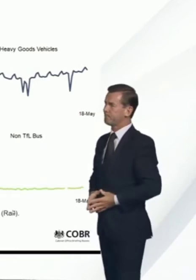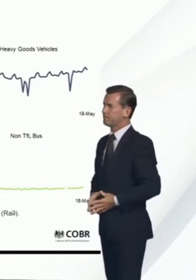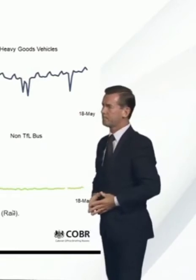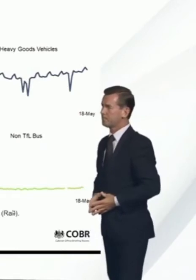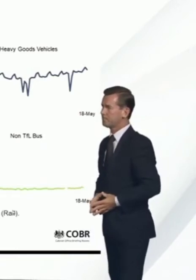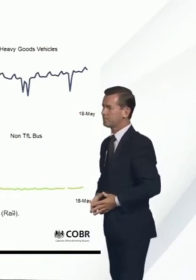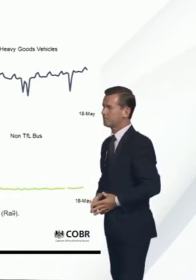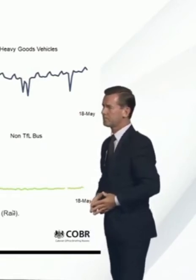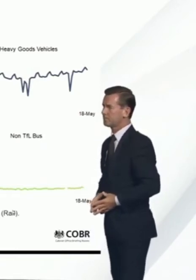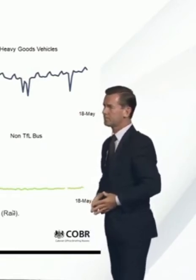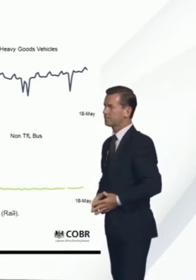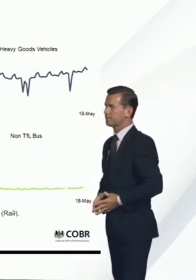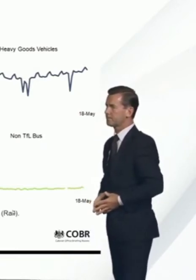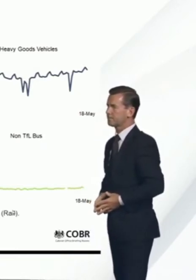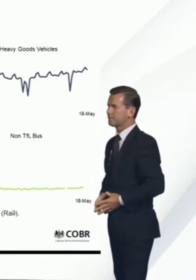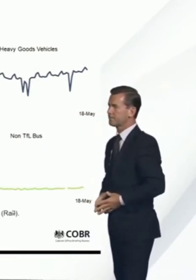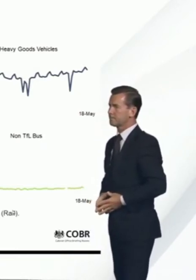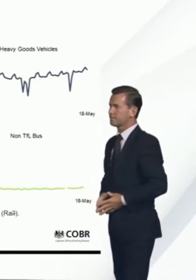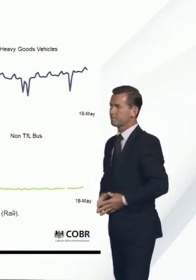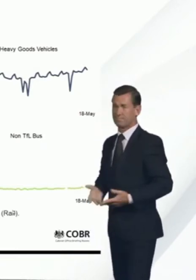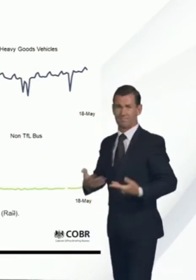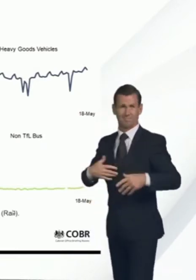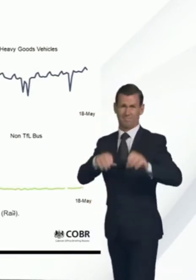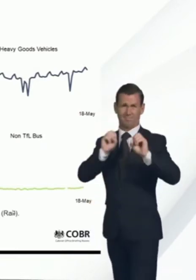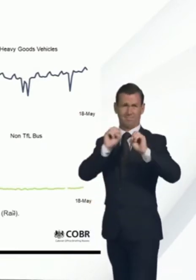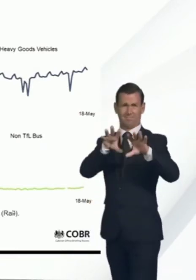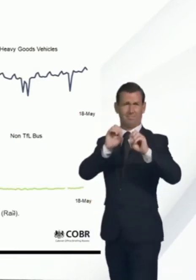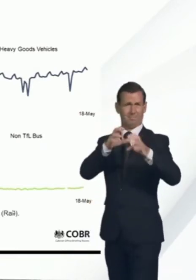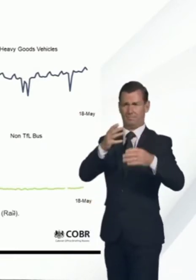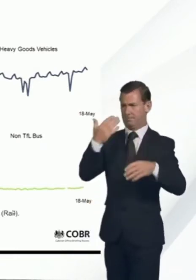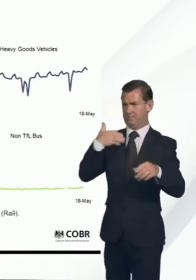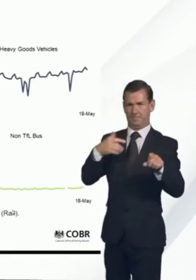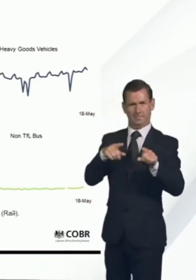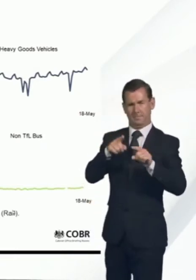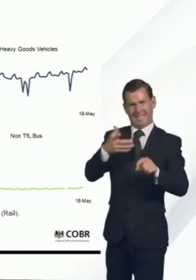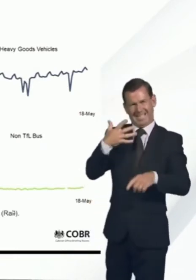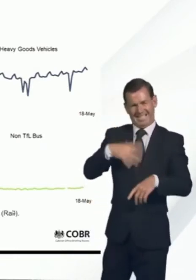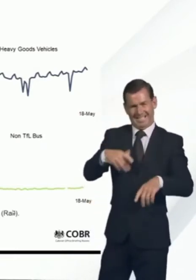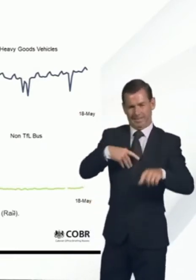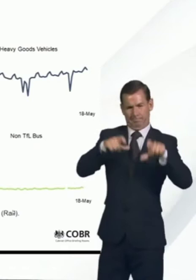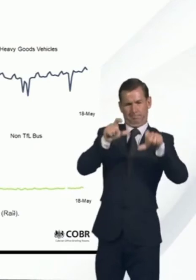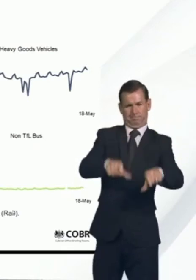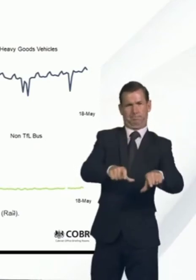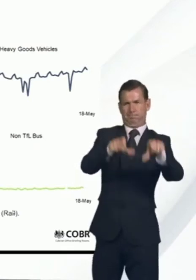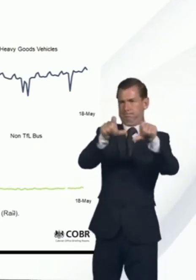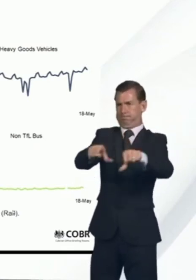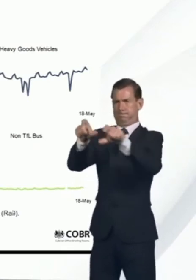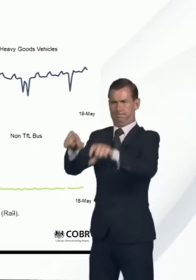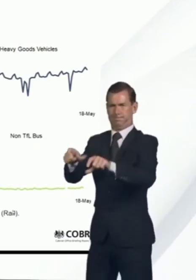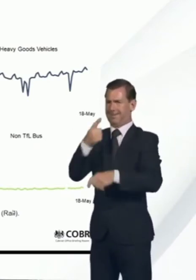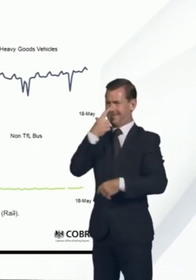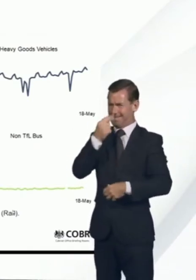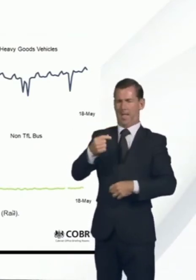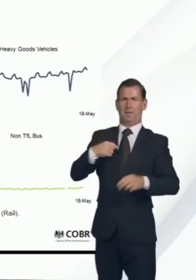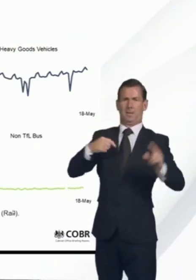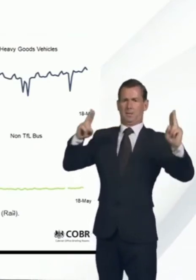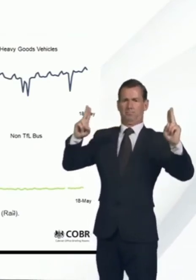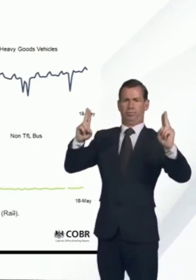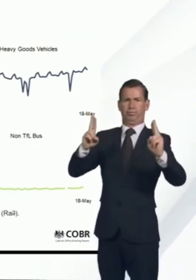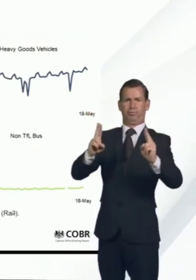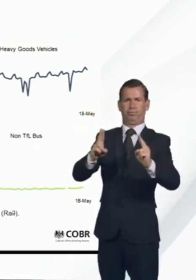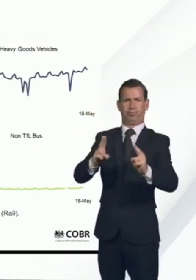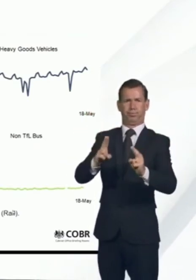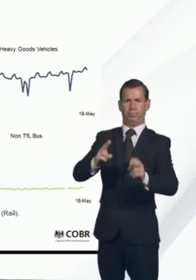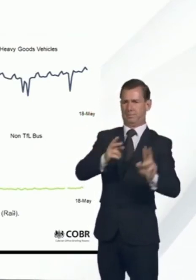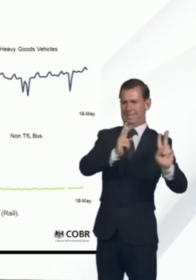is transmitted through our communities. And as I've said before, it's only by doing that that we will keep this under control, that we will reduce the number